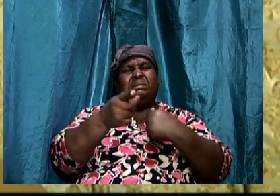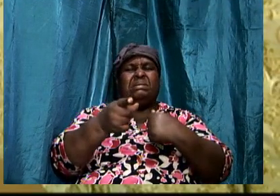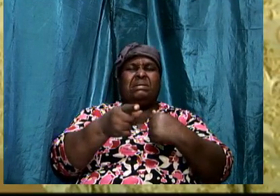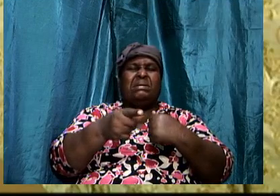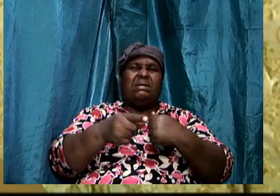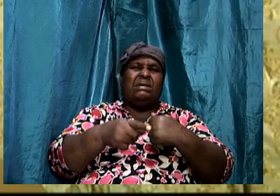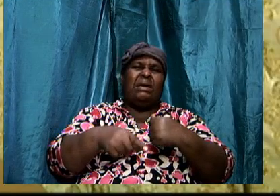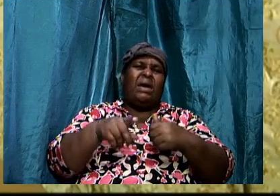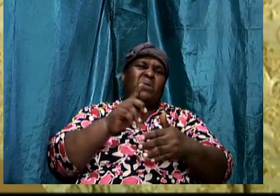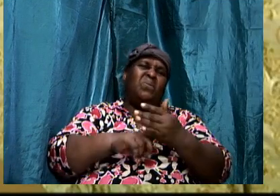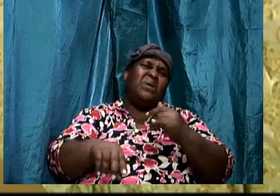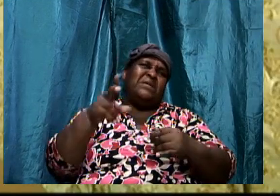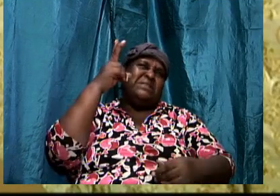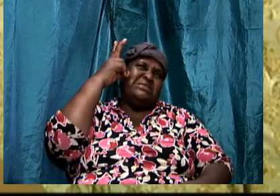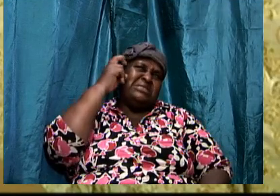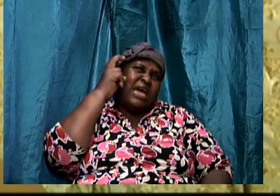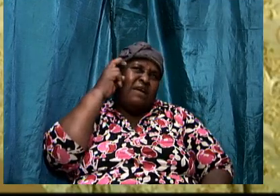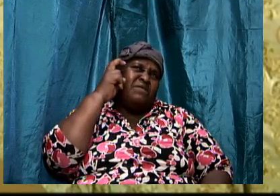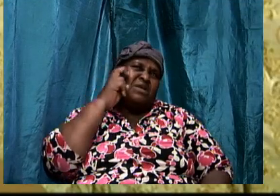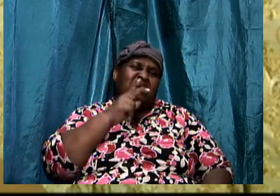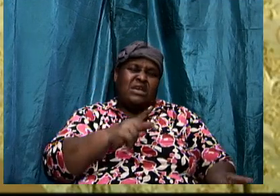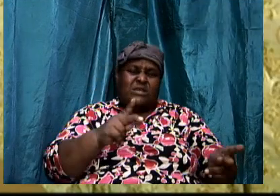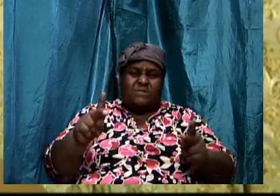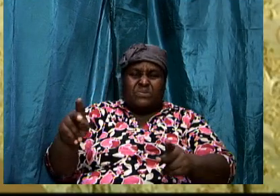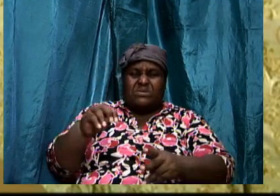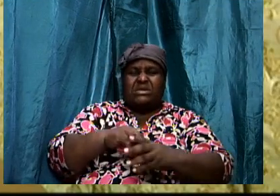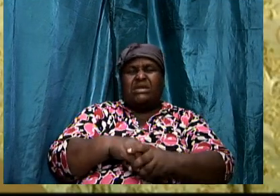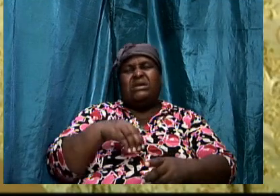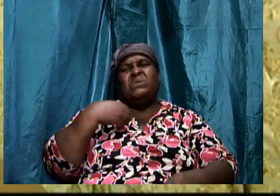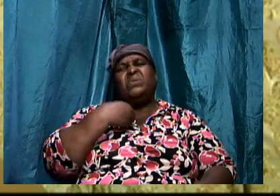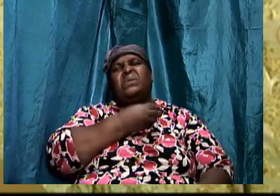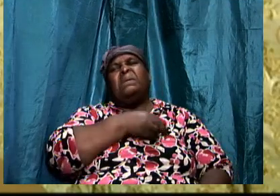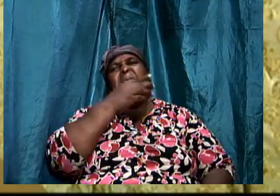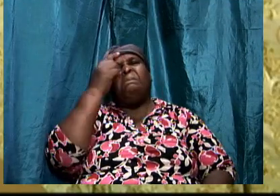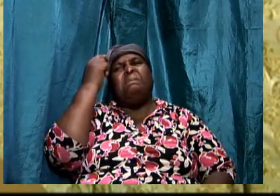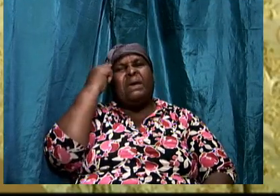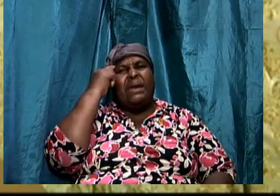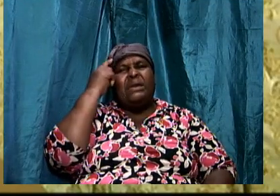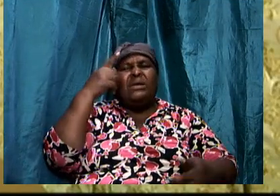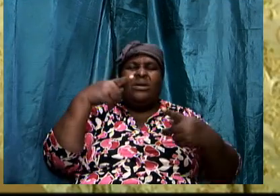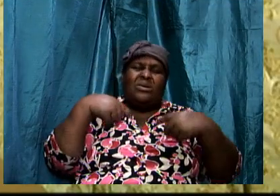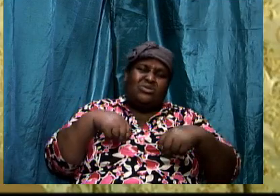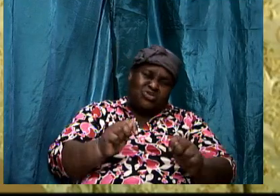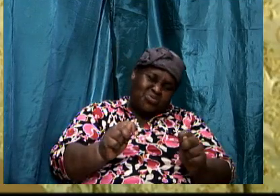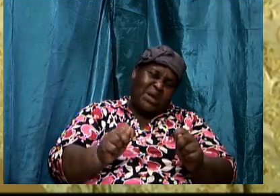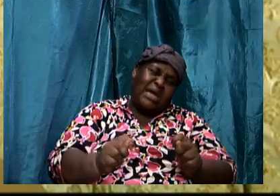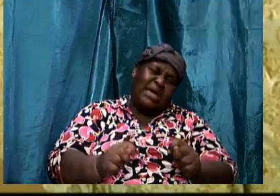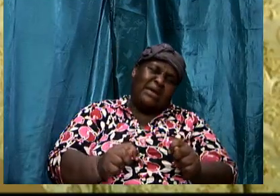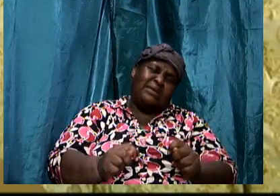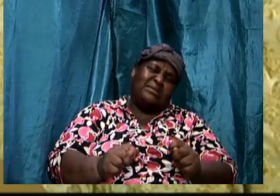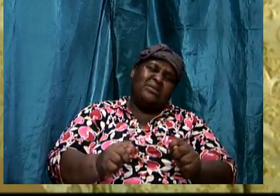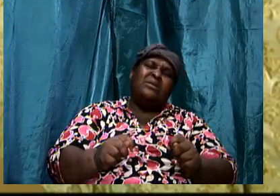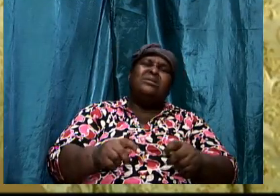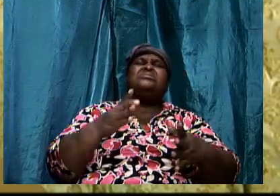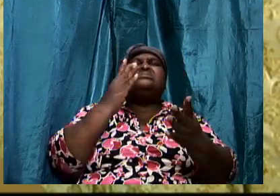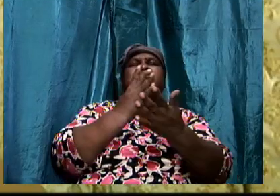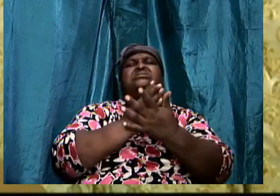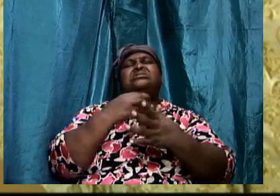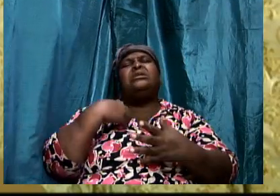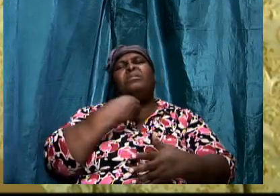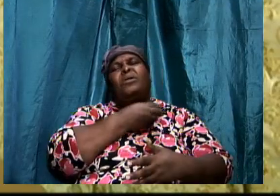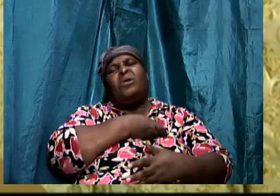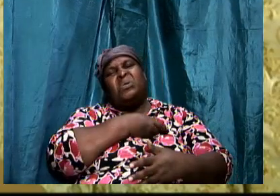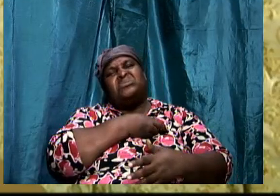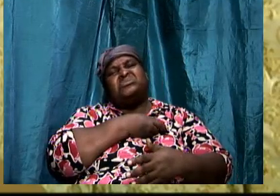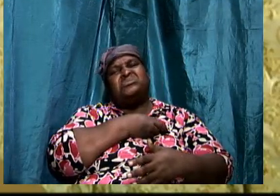adversary, Satan, is putting in our way. And trying to inject into our minds that we have so much